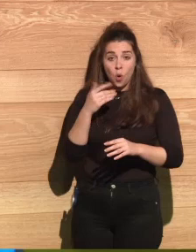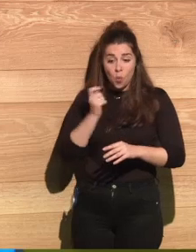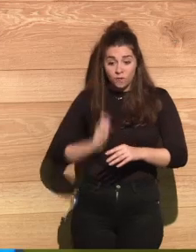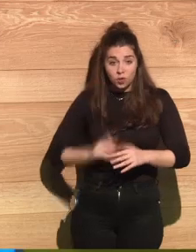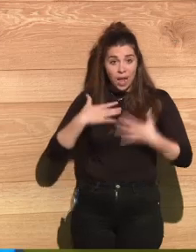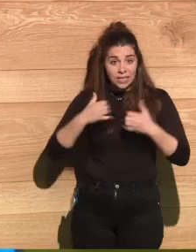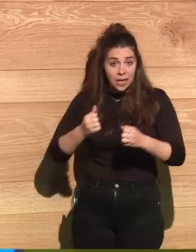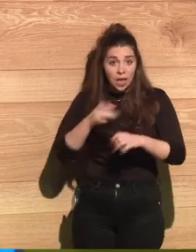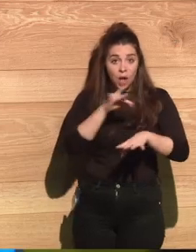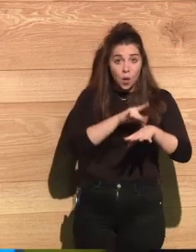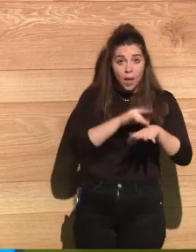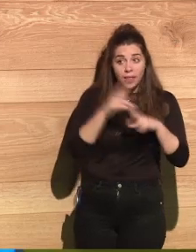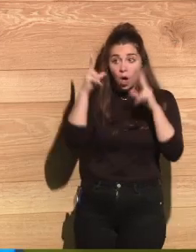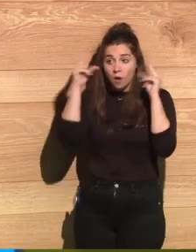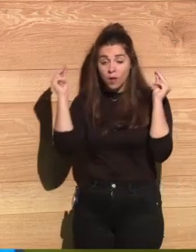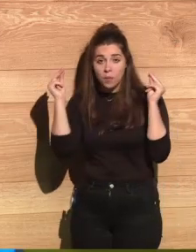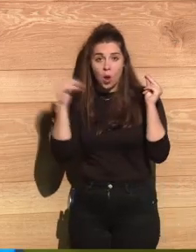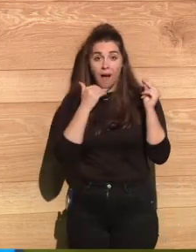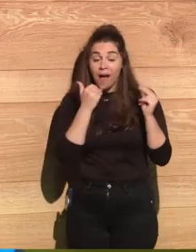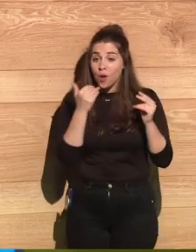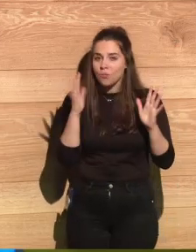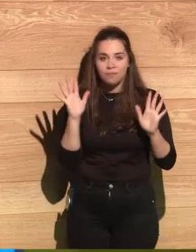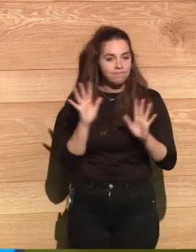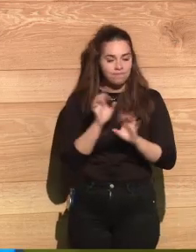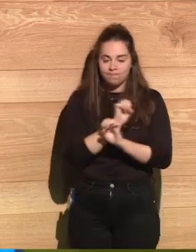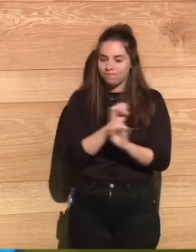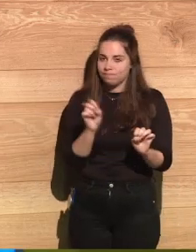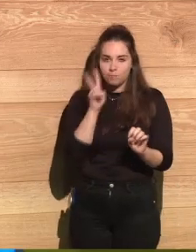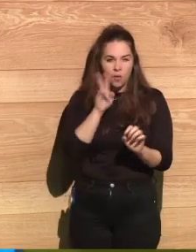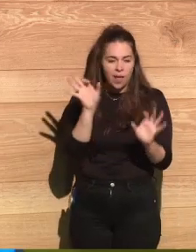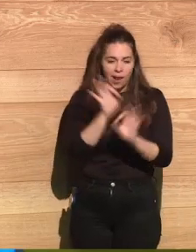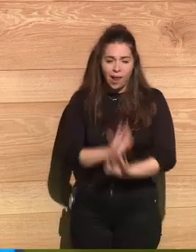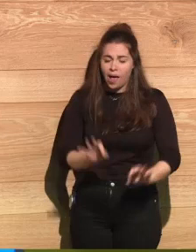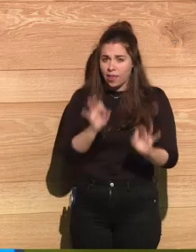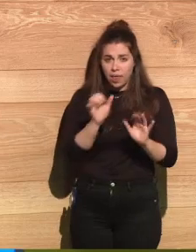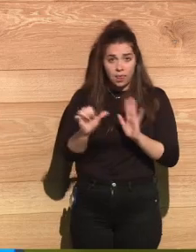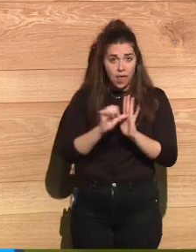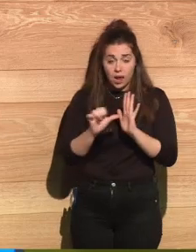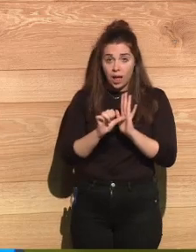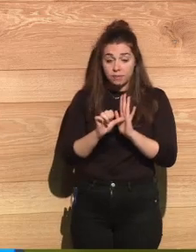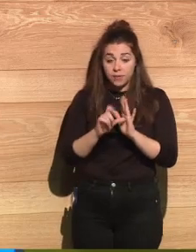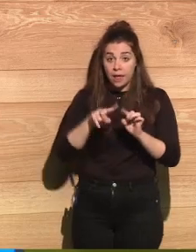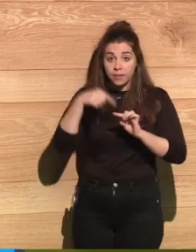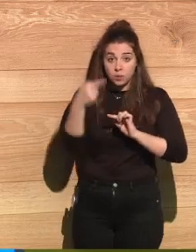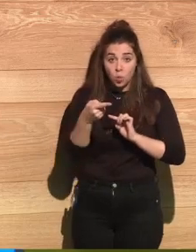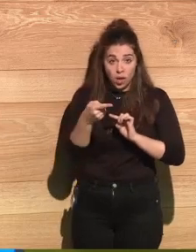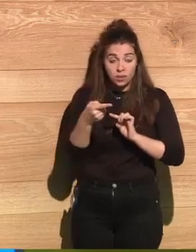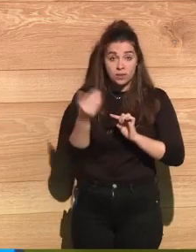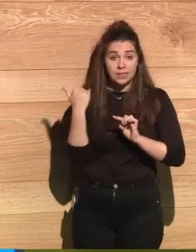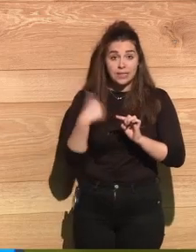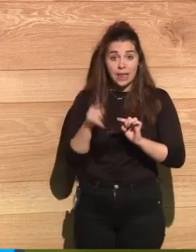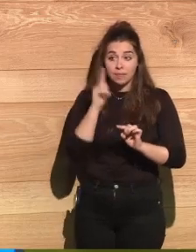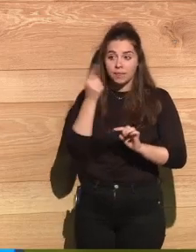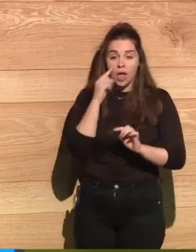single professional around. I learned later that about 80% of